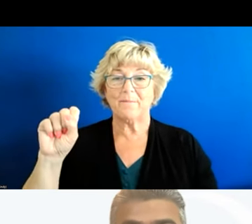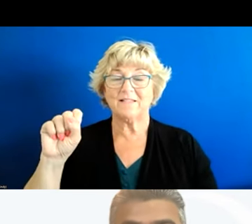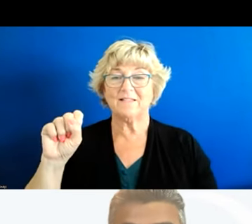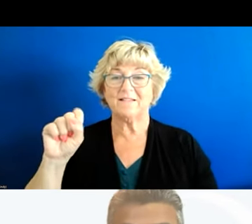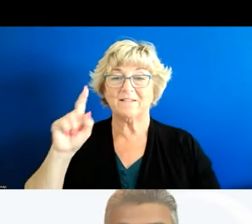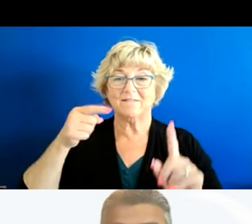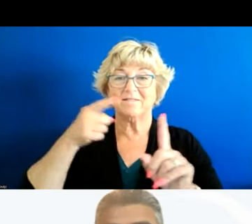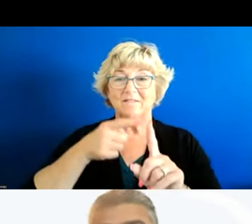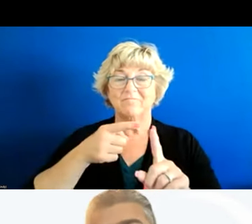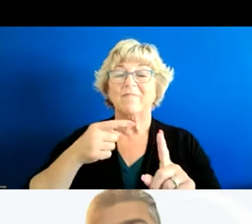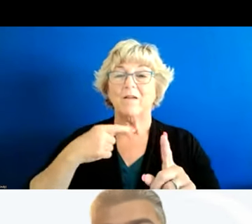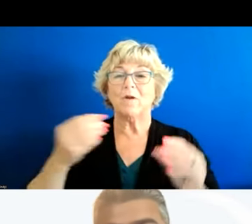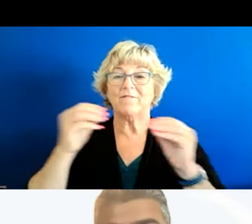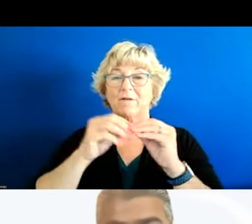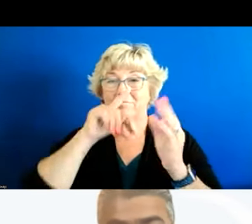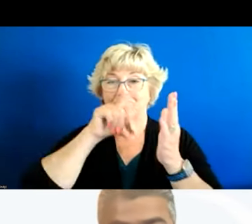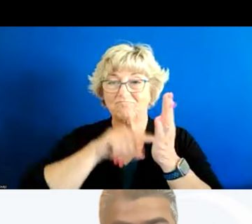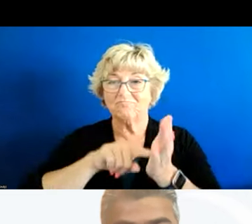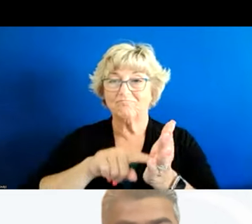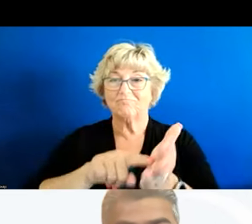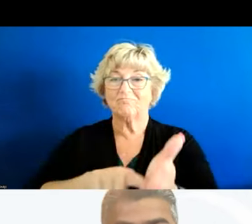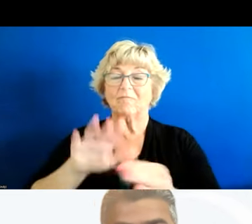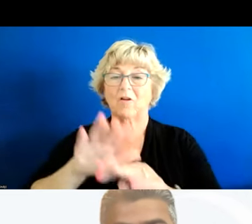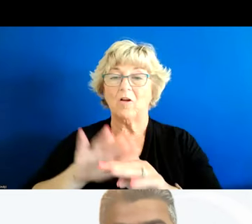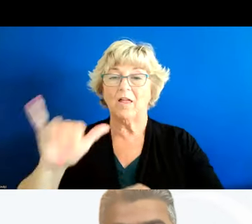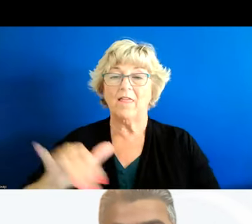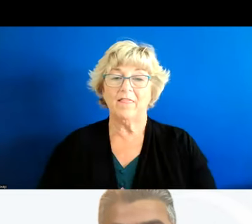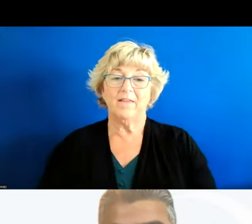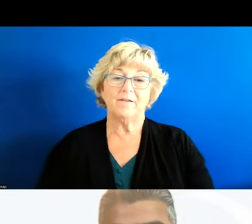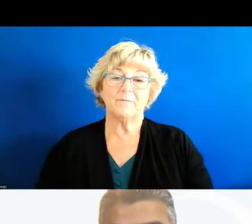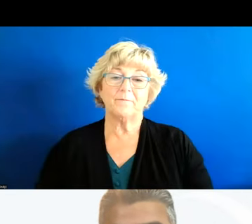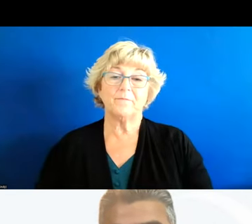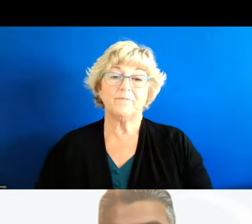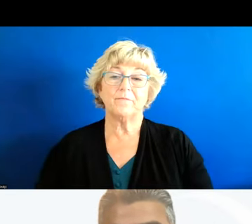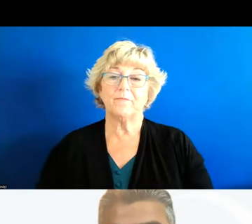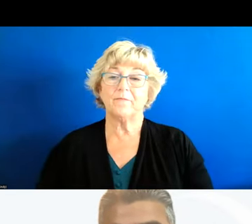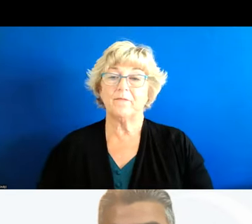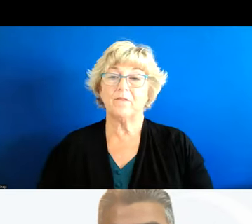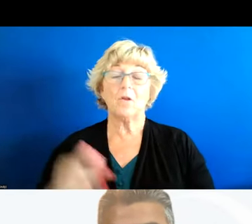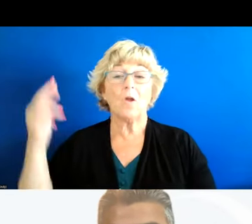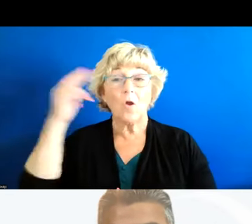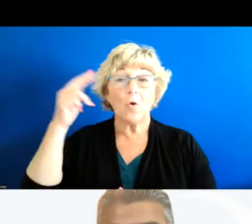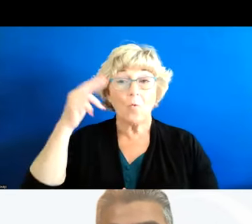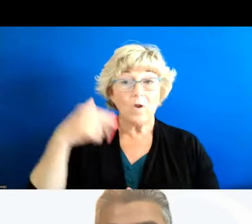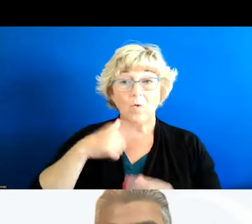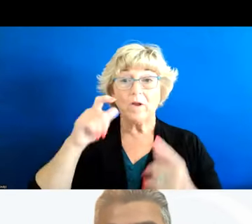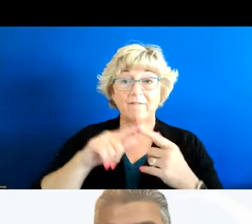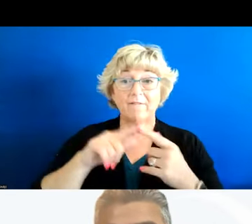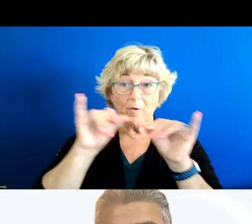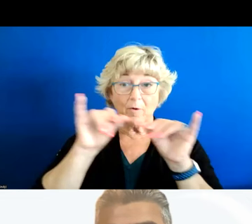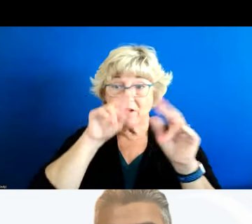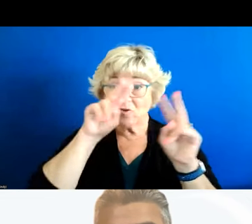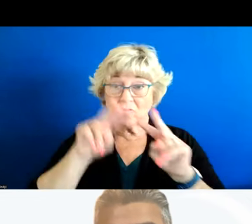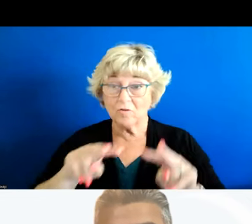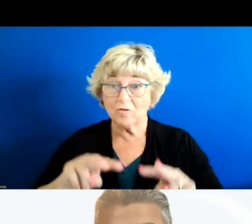to further identify those data points and and the and the reason for measuring that is that we believe as a group that